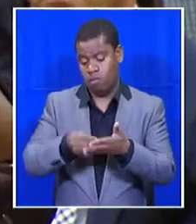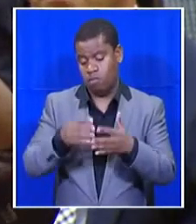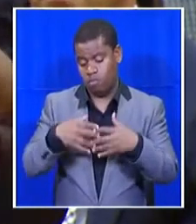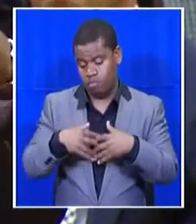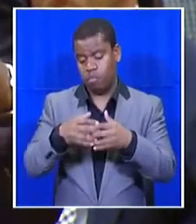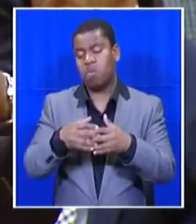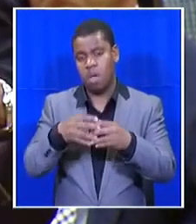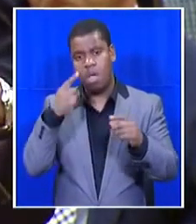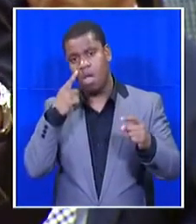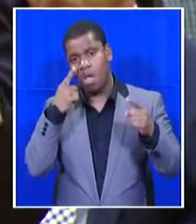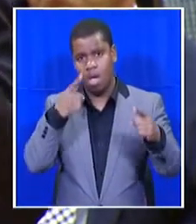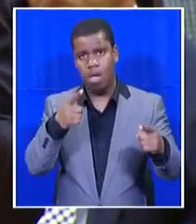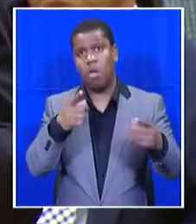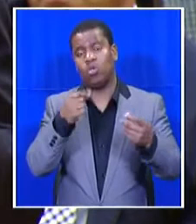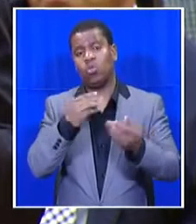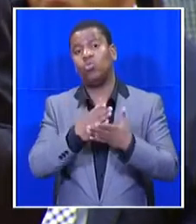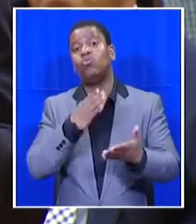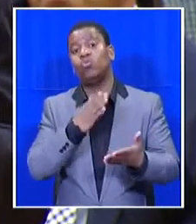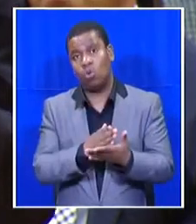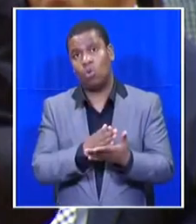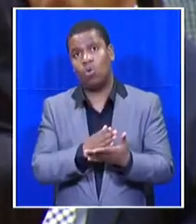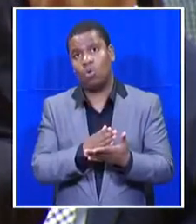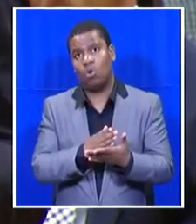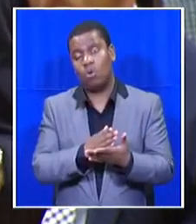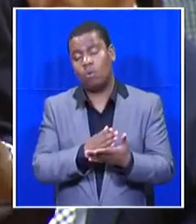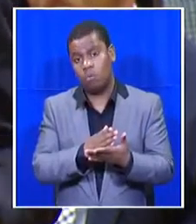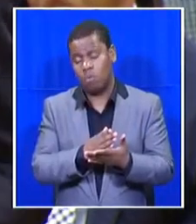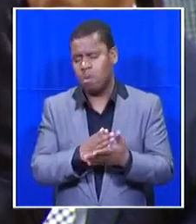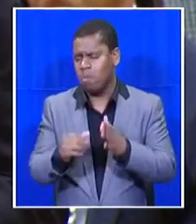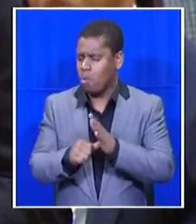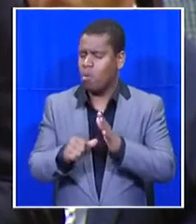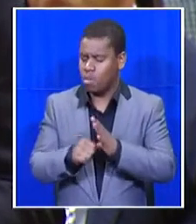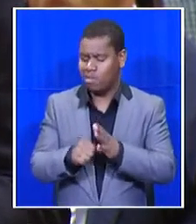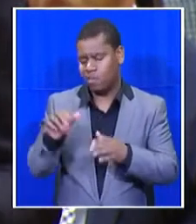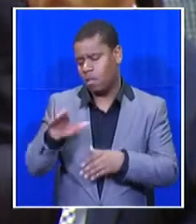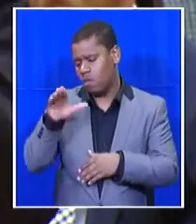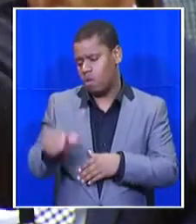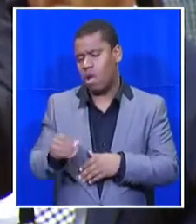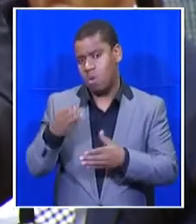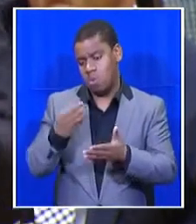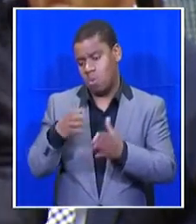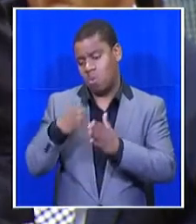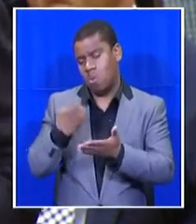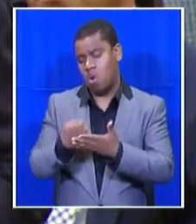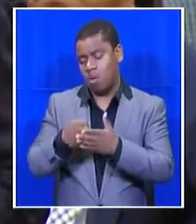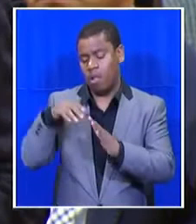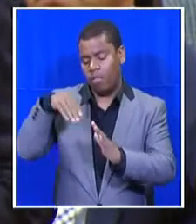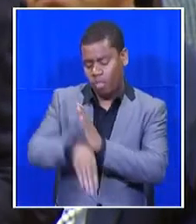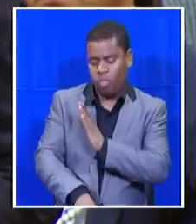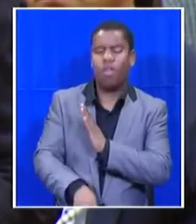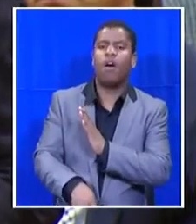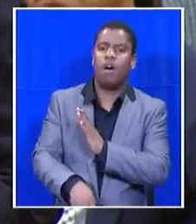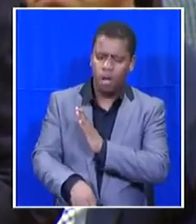primarily with the view of averting what is a critical recession that we face. And I think listening to your remarks,